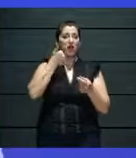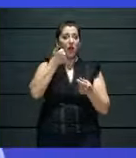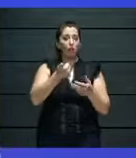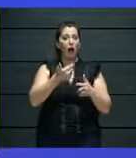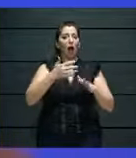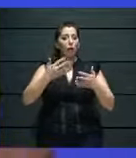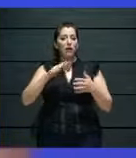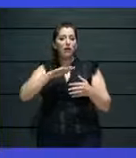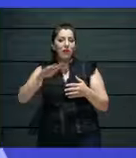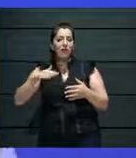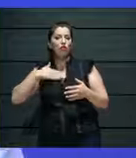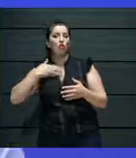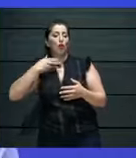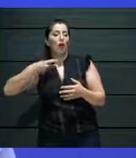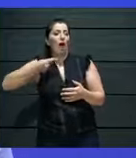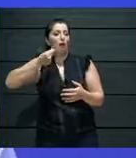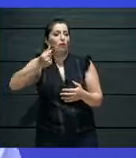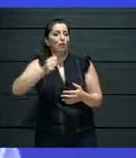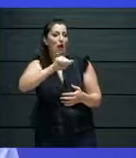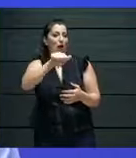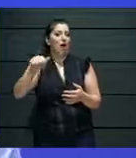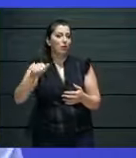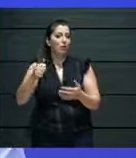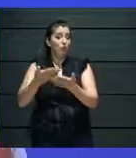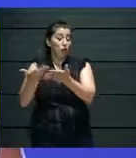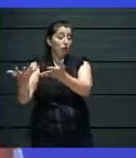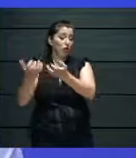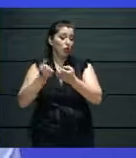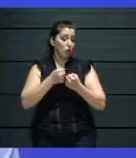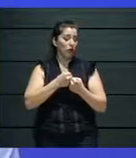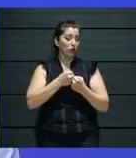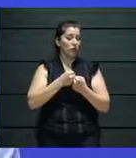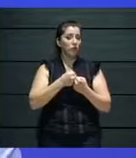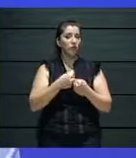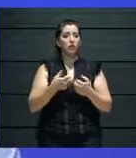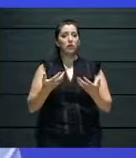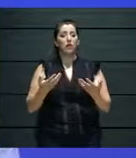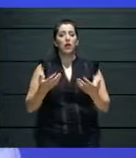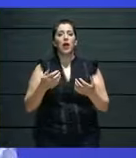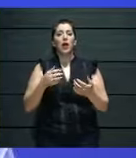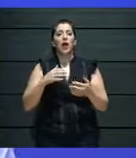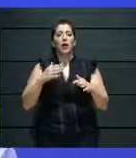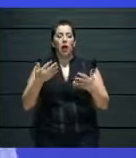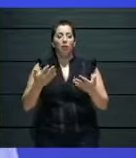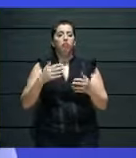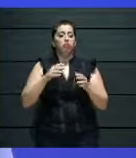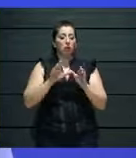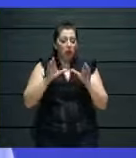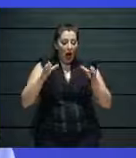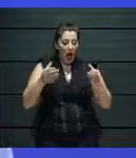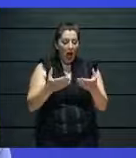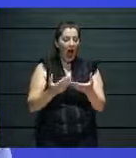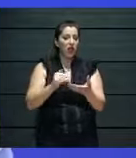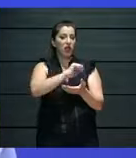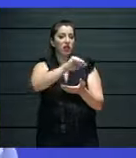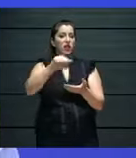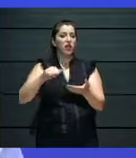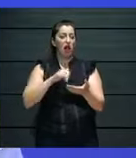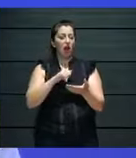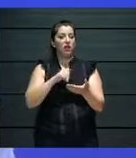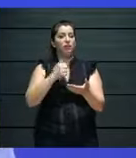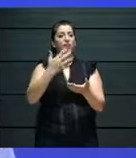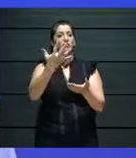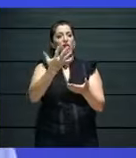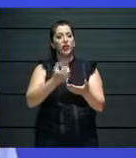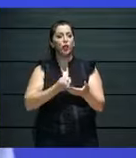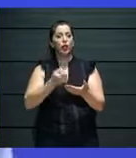it's awesome that, you know, our organization can benefit from these kind of grants, funds, and investments. Right? At